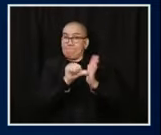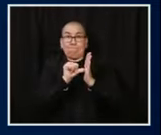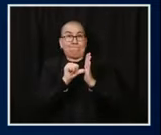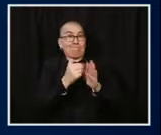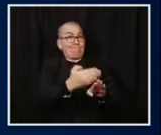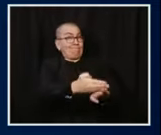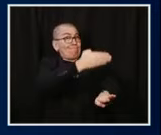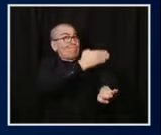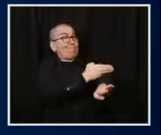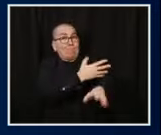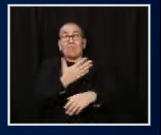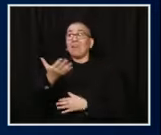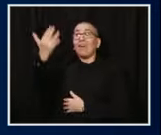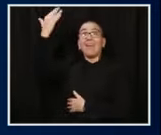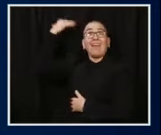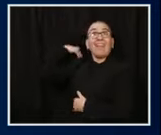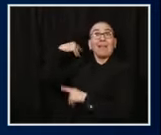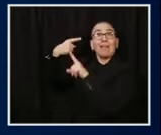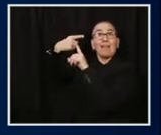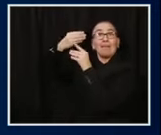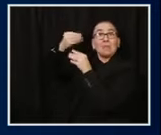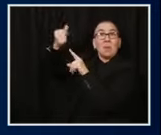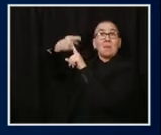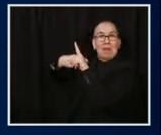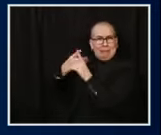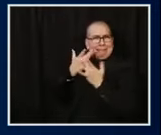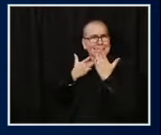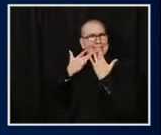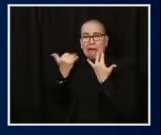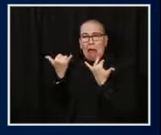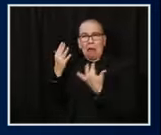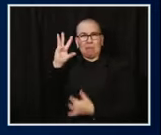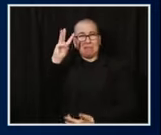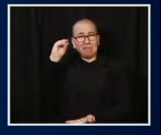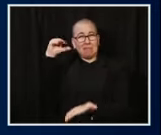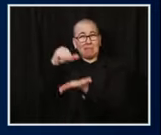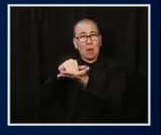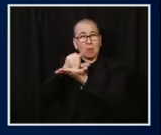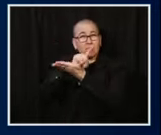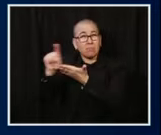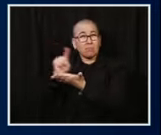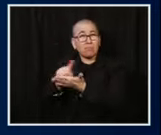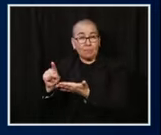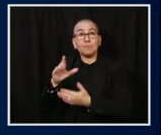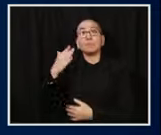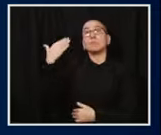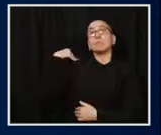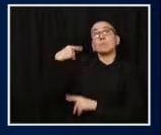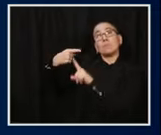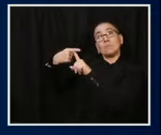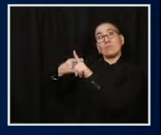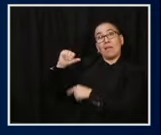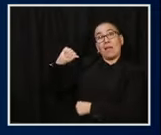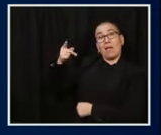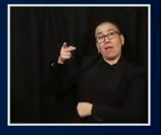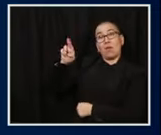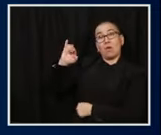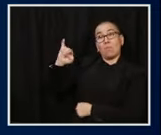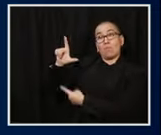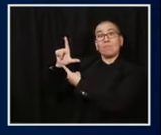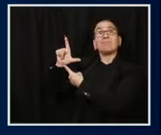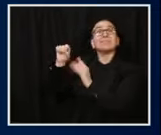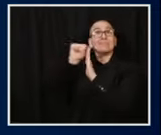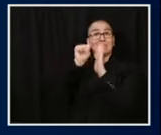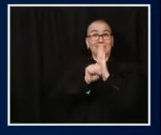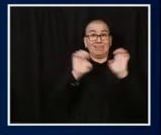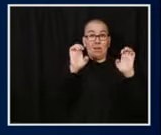all available in long-term care. Since April, the state emergency operations center has coordinated testing for more than 750